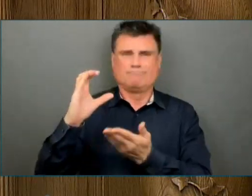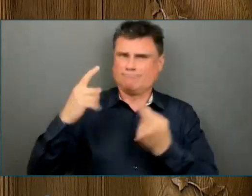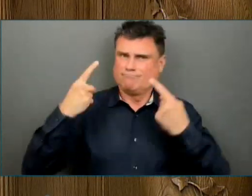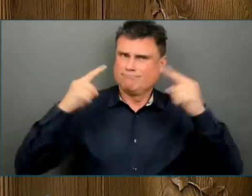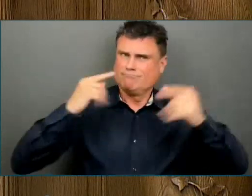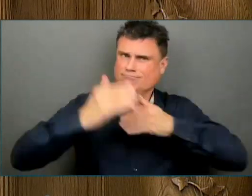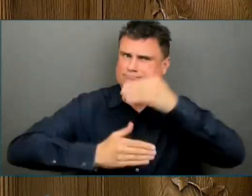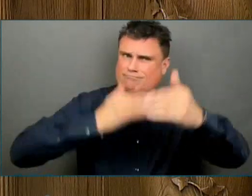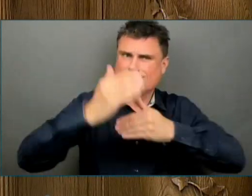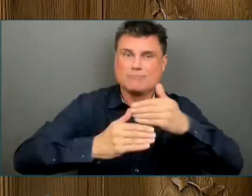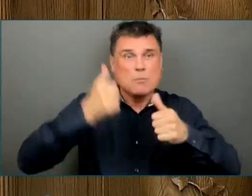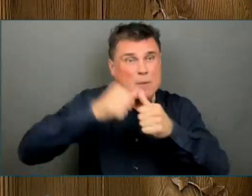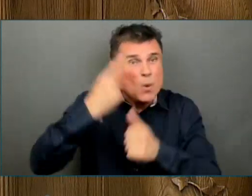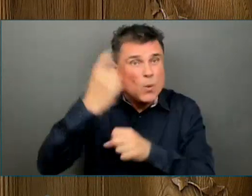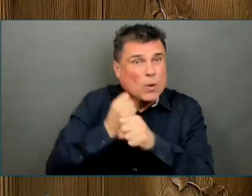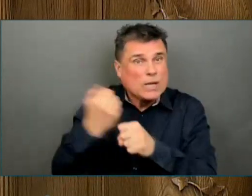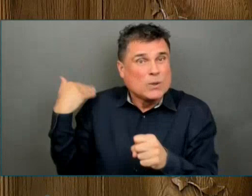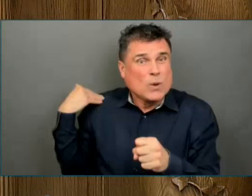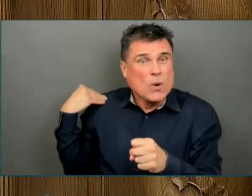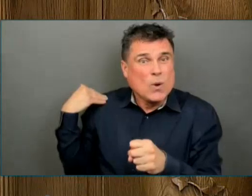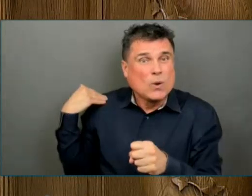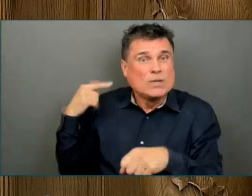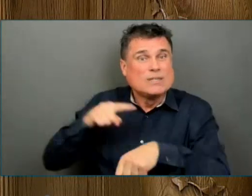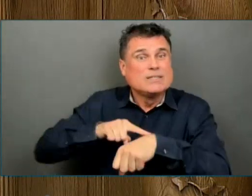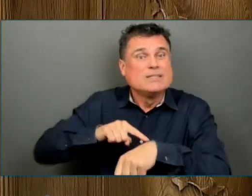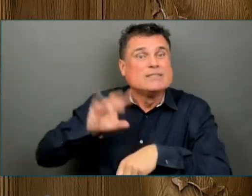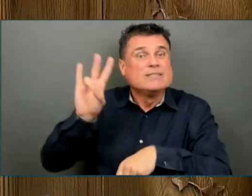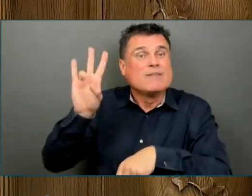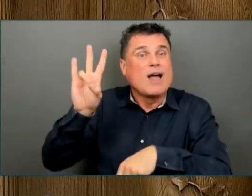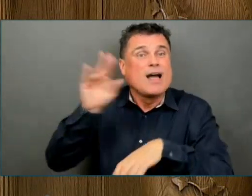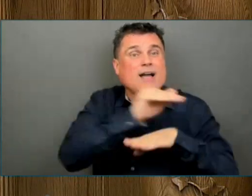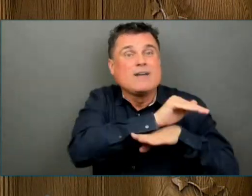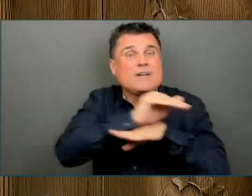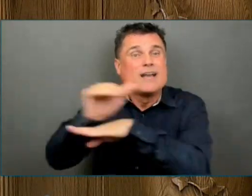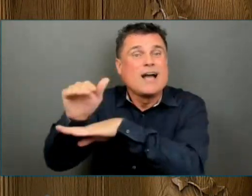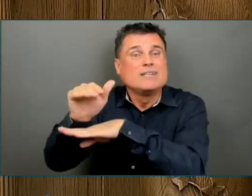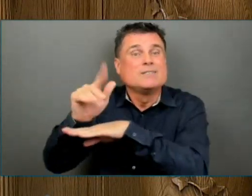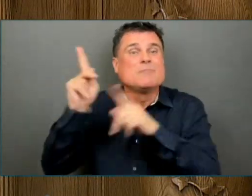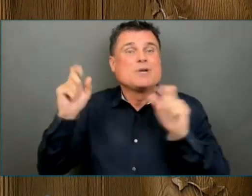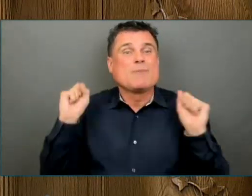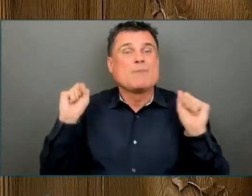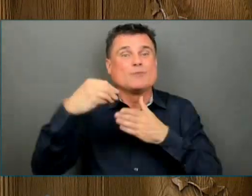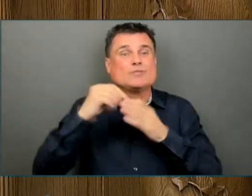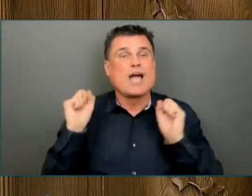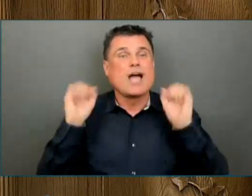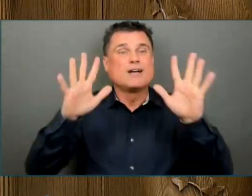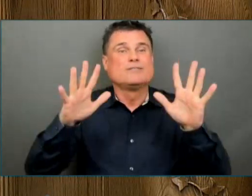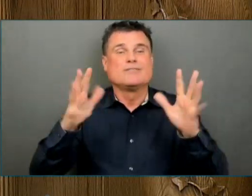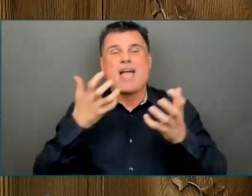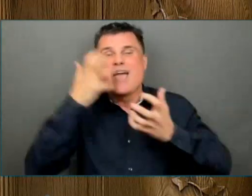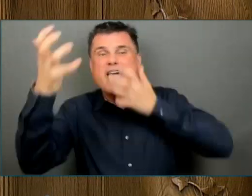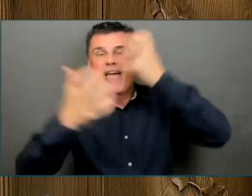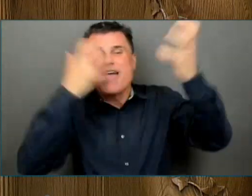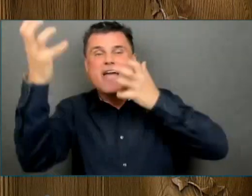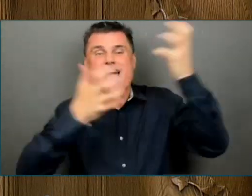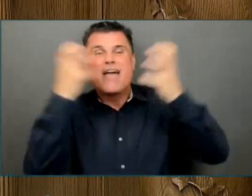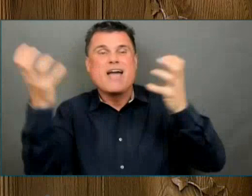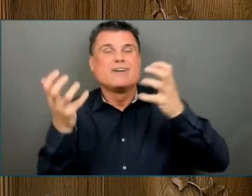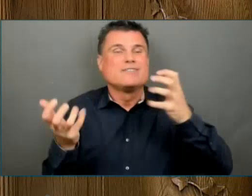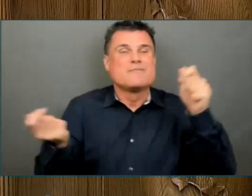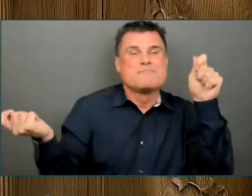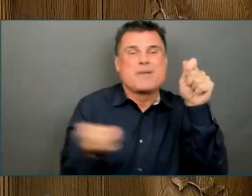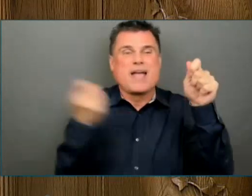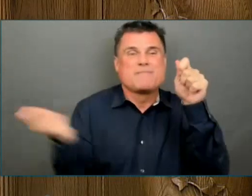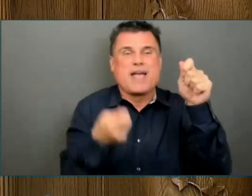to bang pots and pans. This nightly, noisy tribute was a way to show our thanks and support to the nurses,